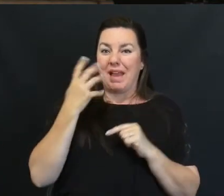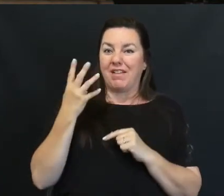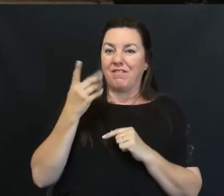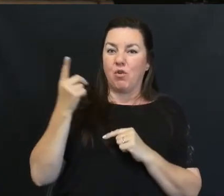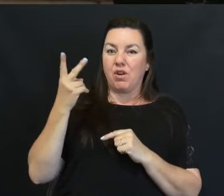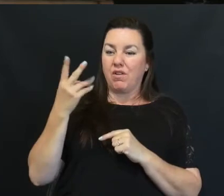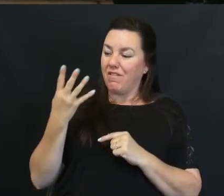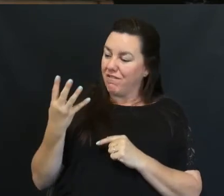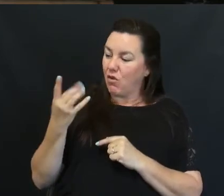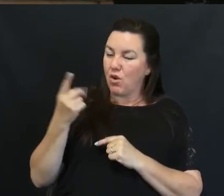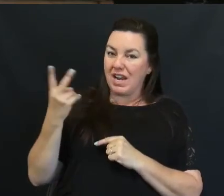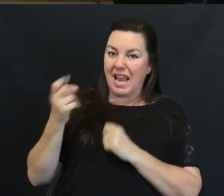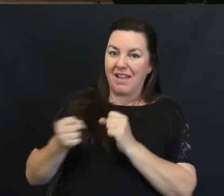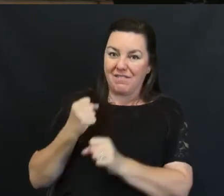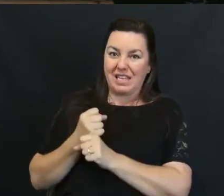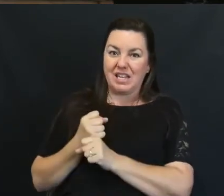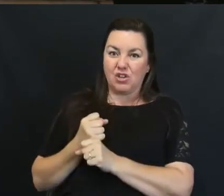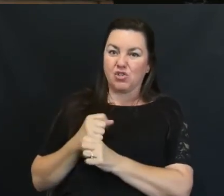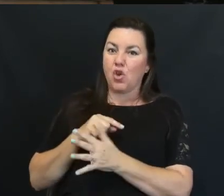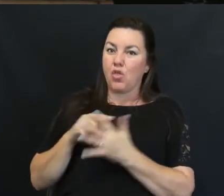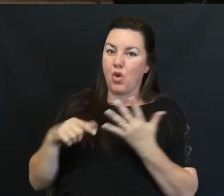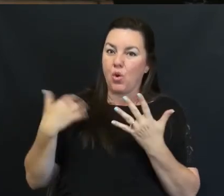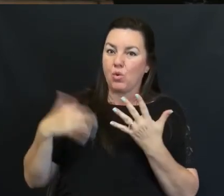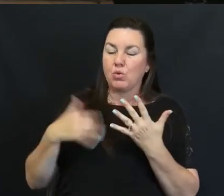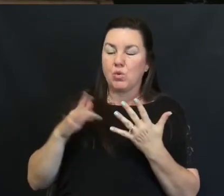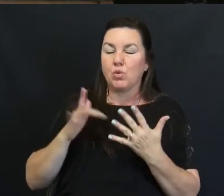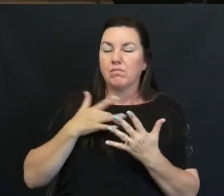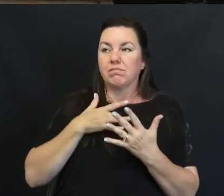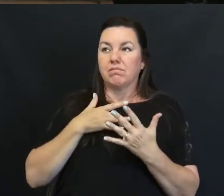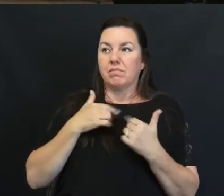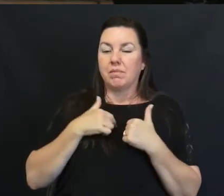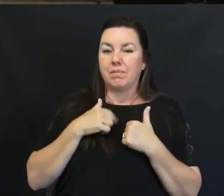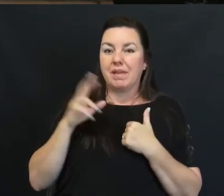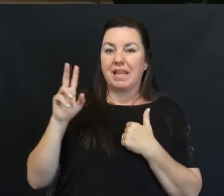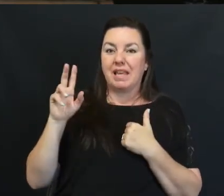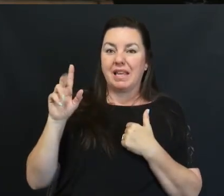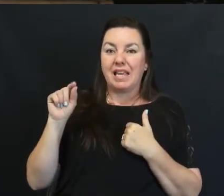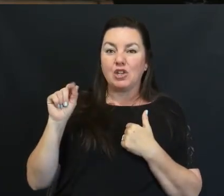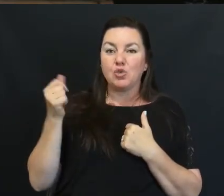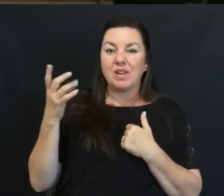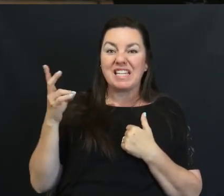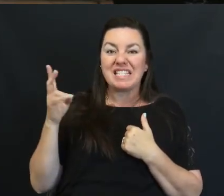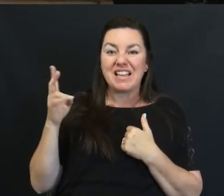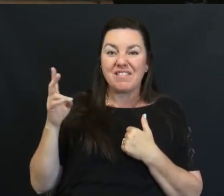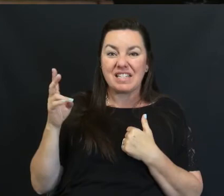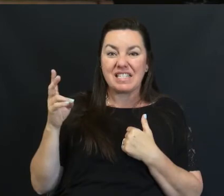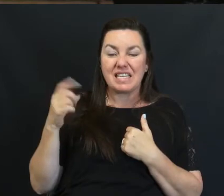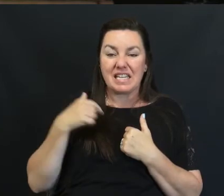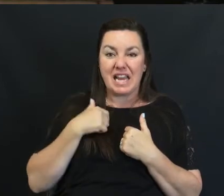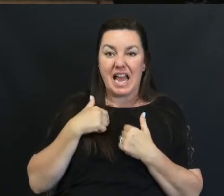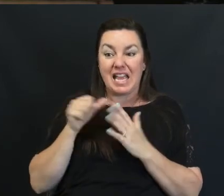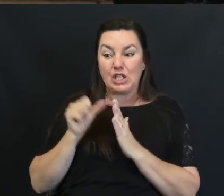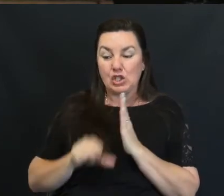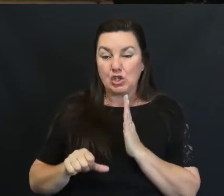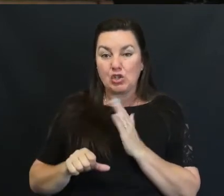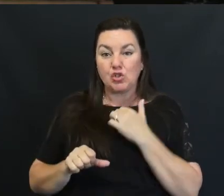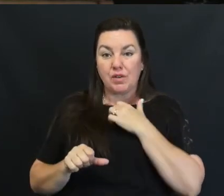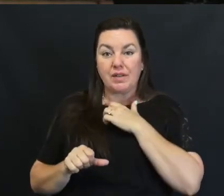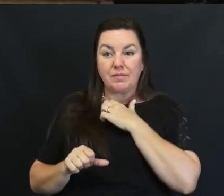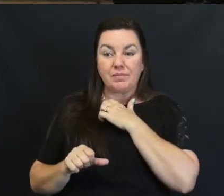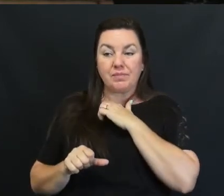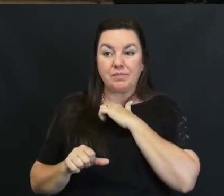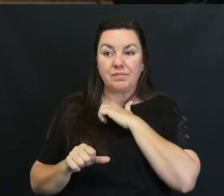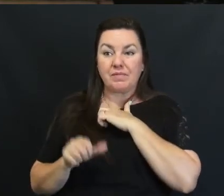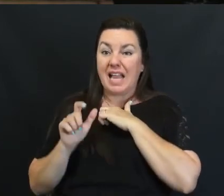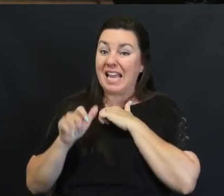a half Years Because they Have been The most Beautiful To me In 2017 I had Surgery And I